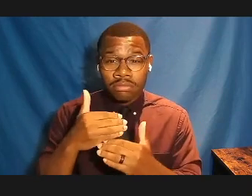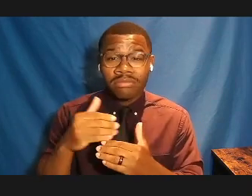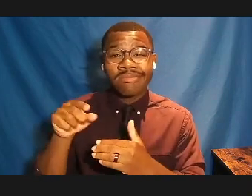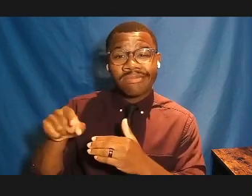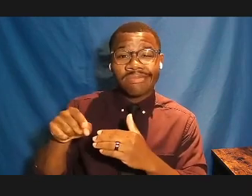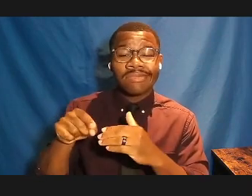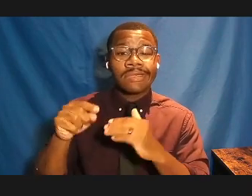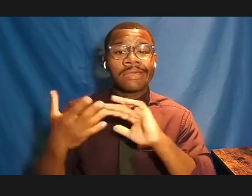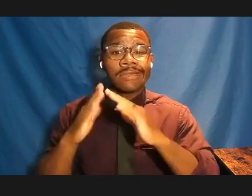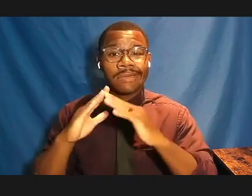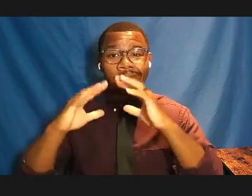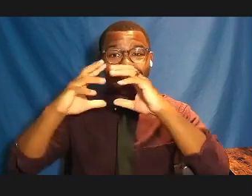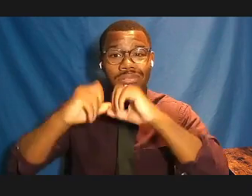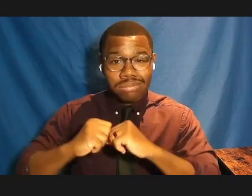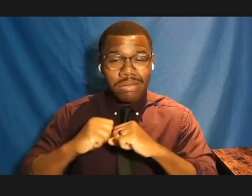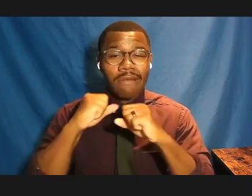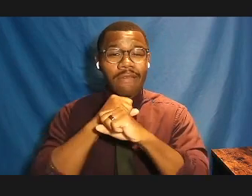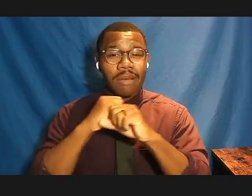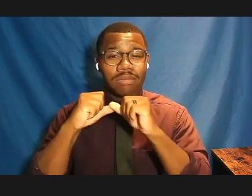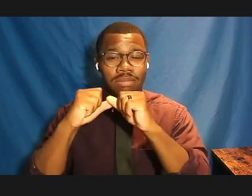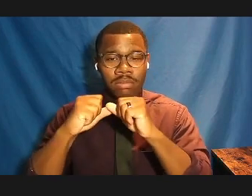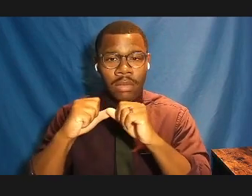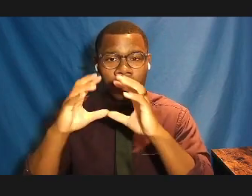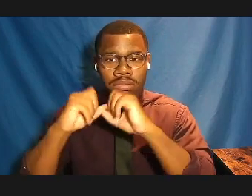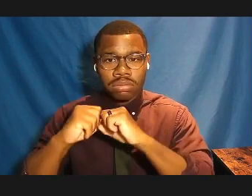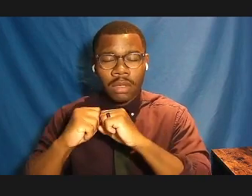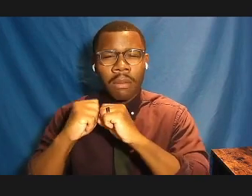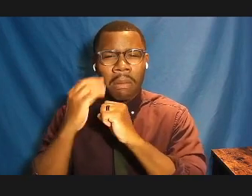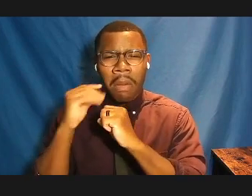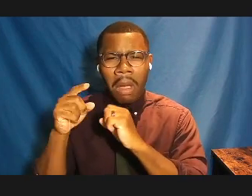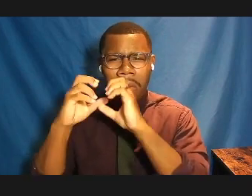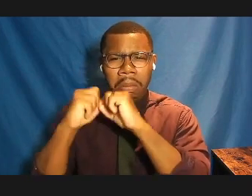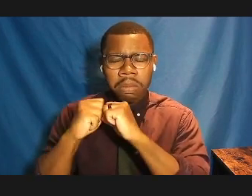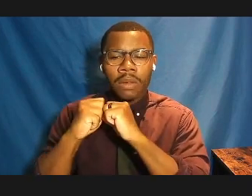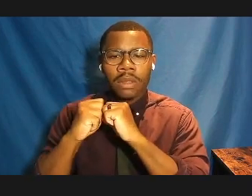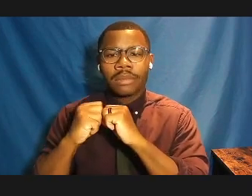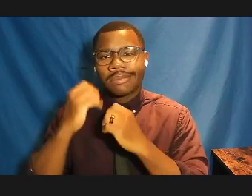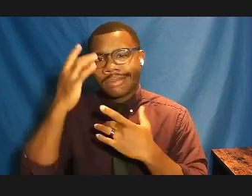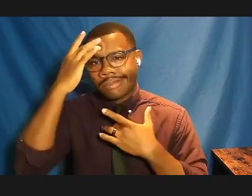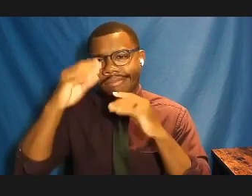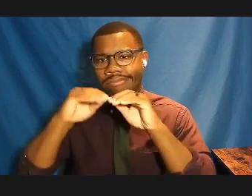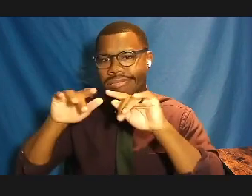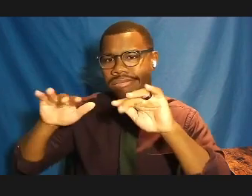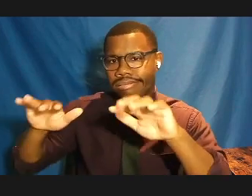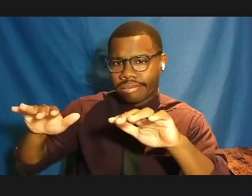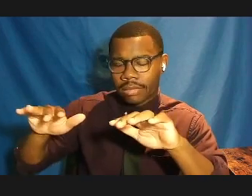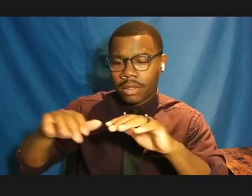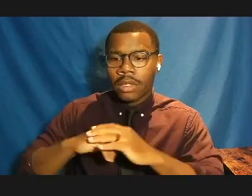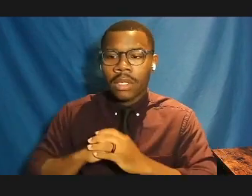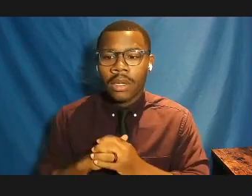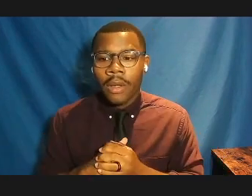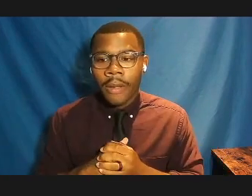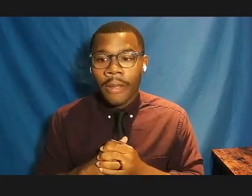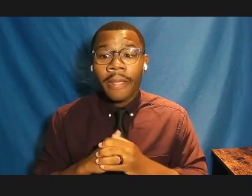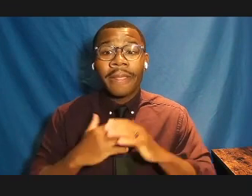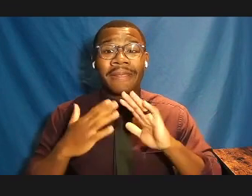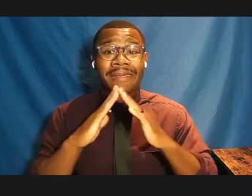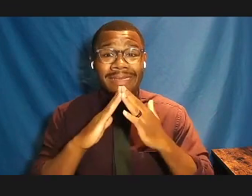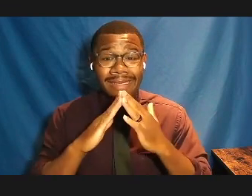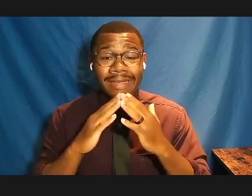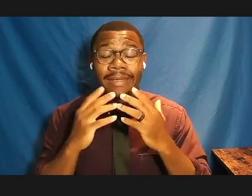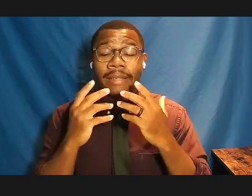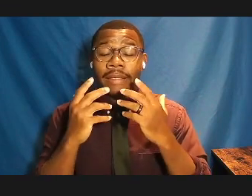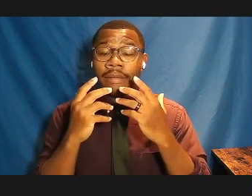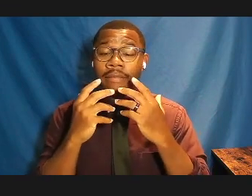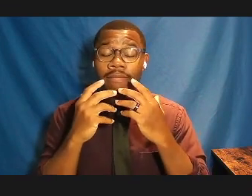part to communicable diseases, a byproduct of the Colombian exchange. Yet the city's value caused Cortez to rebuild